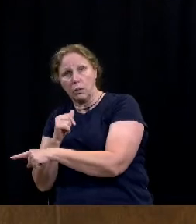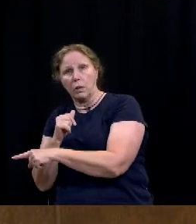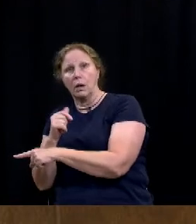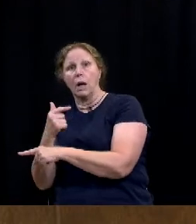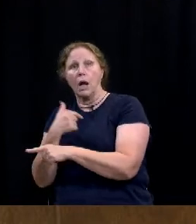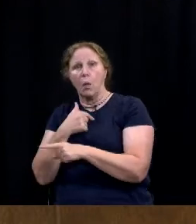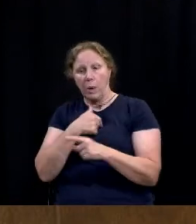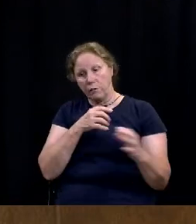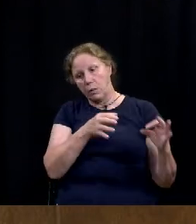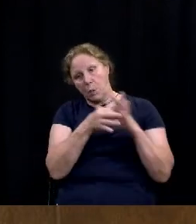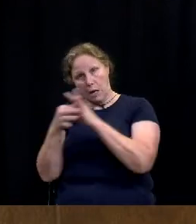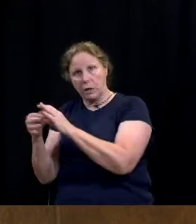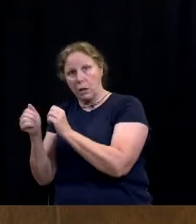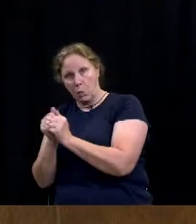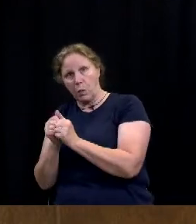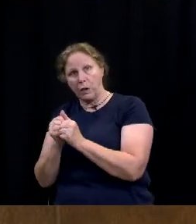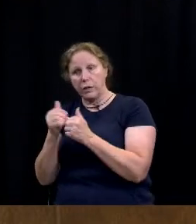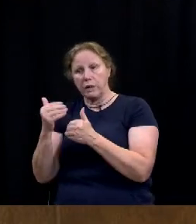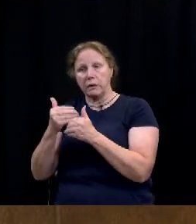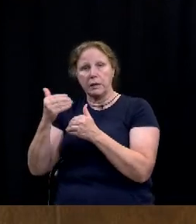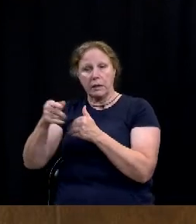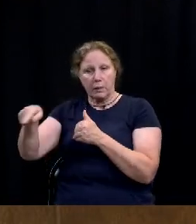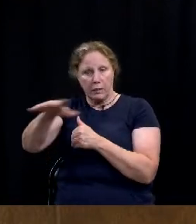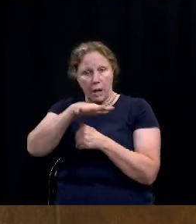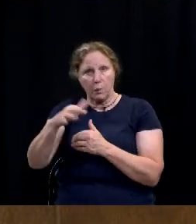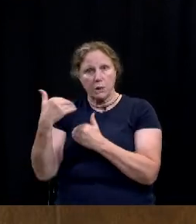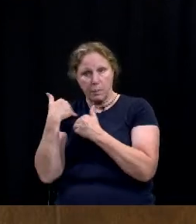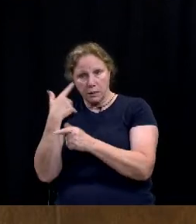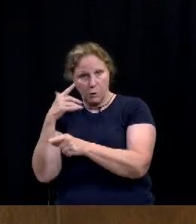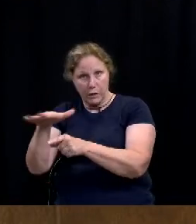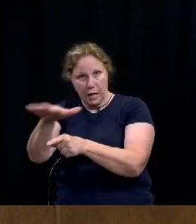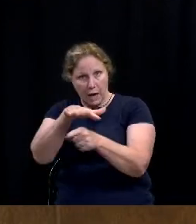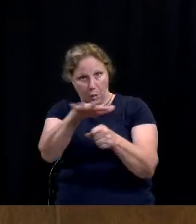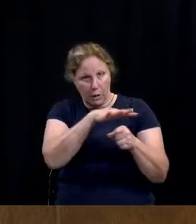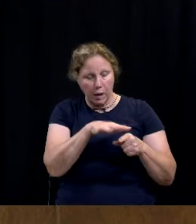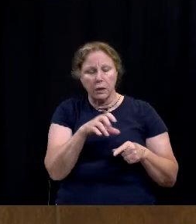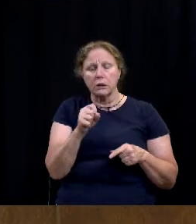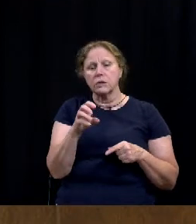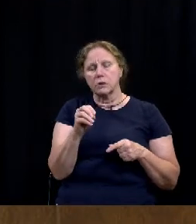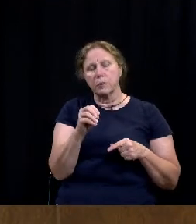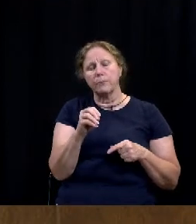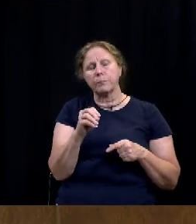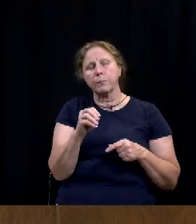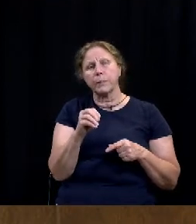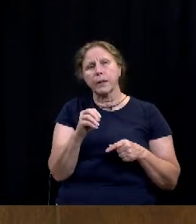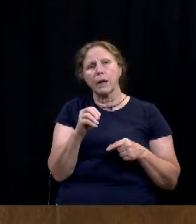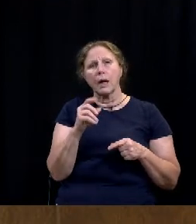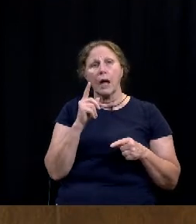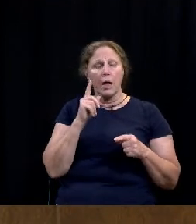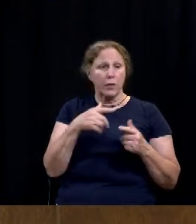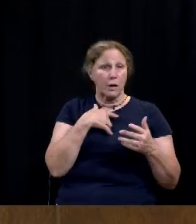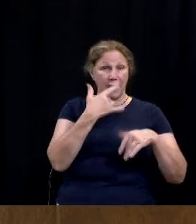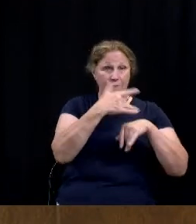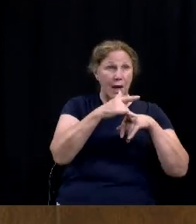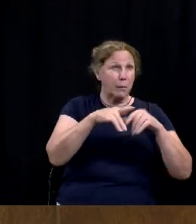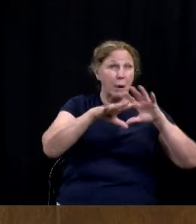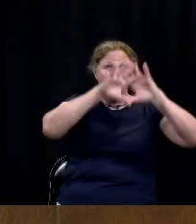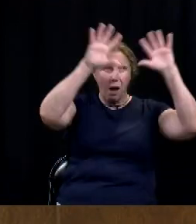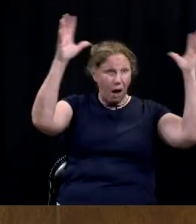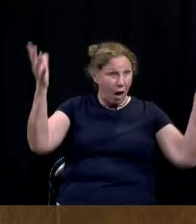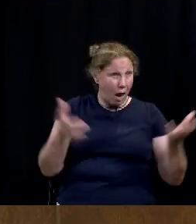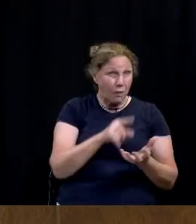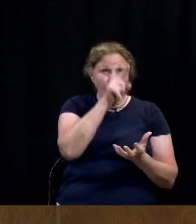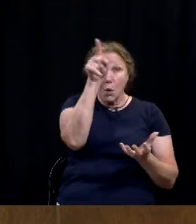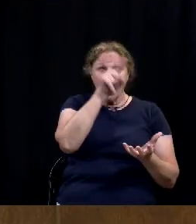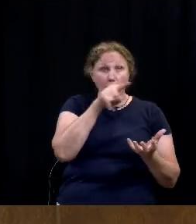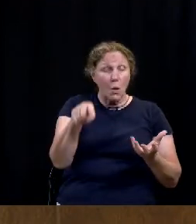-in and tie-in to the neighborhoods that we're responsible to and for um so i'm i'm looking at all of these resources that we now have and